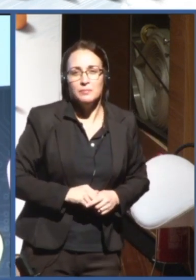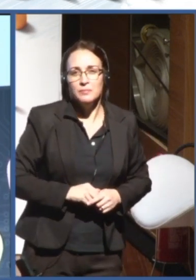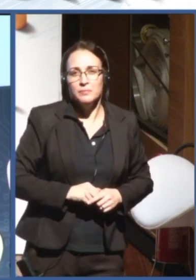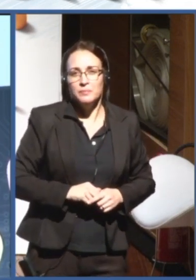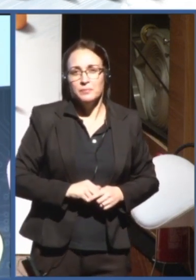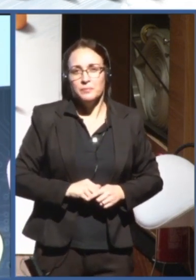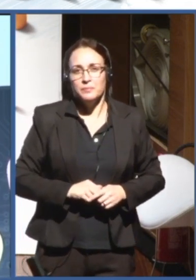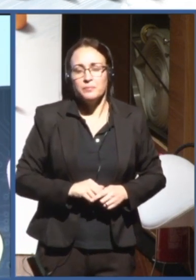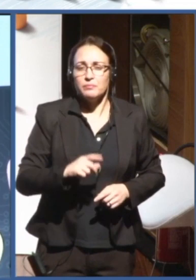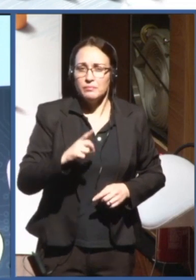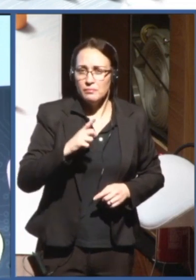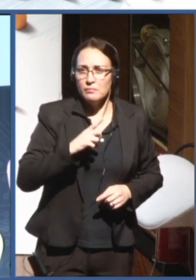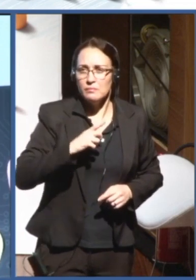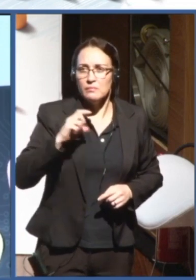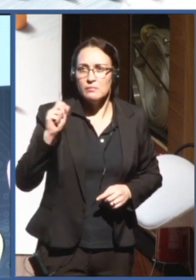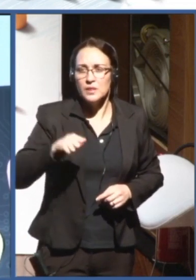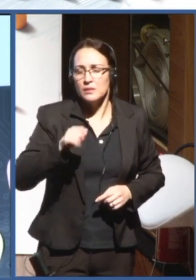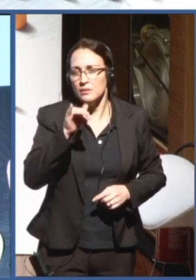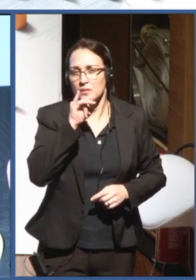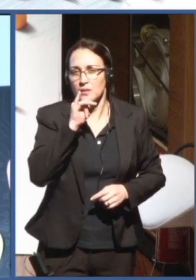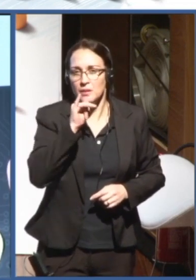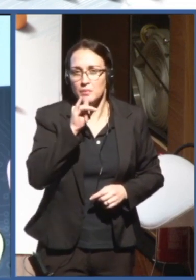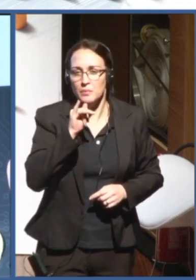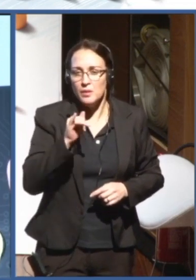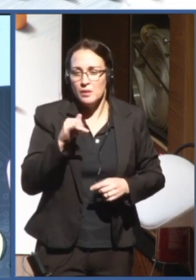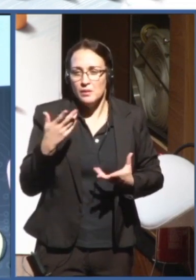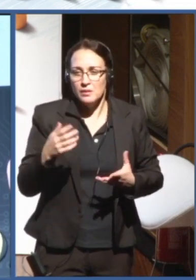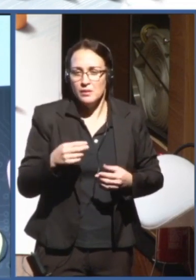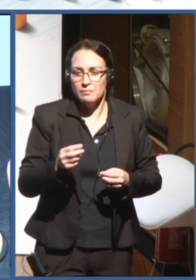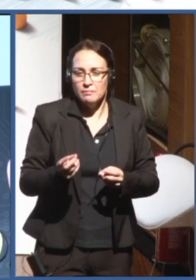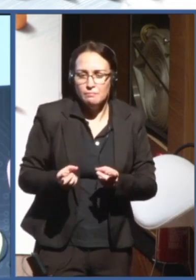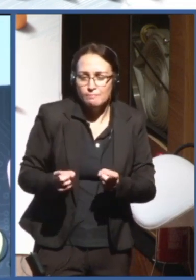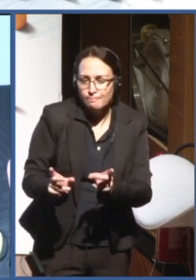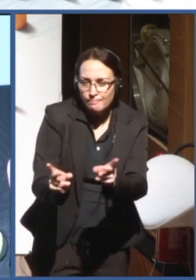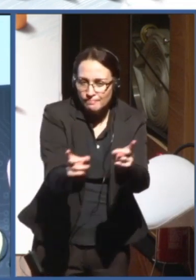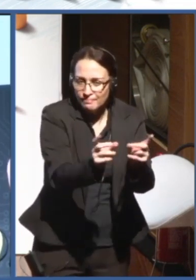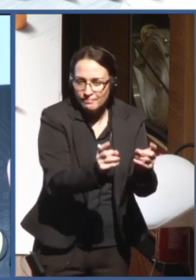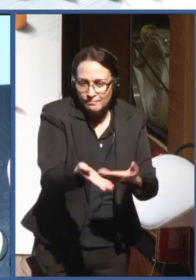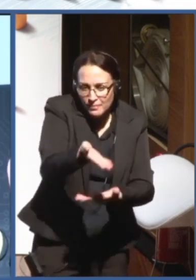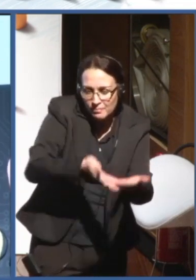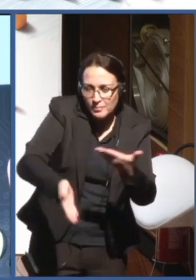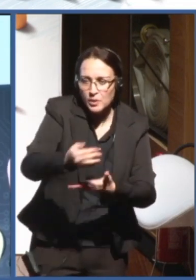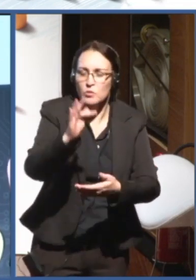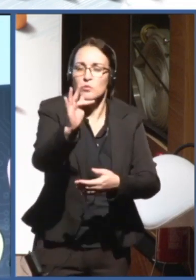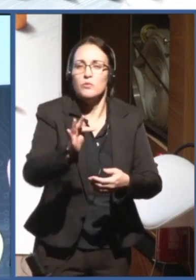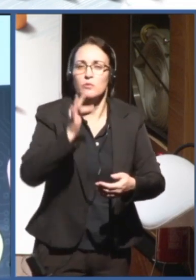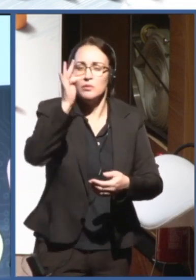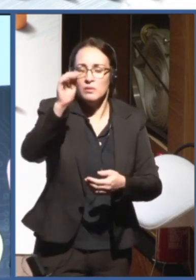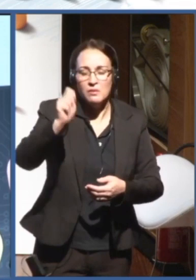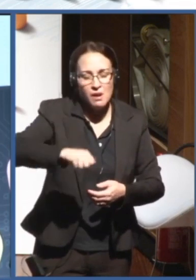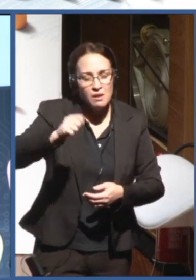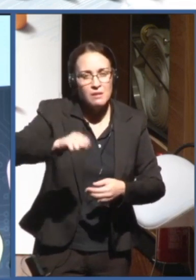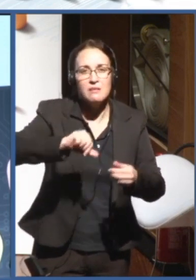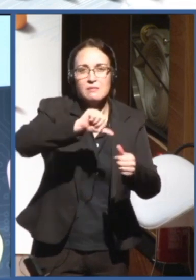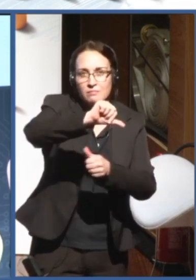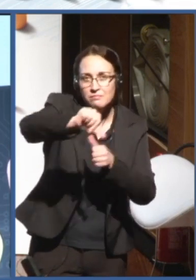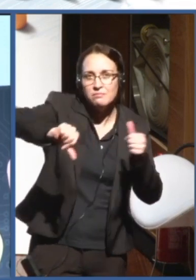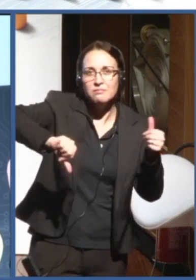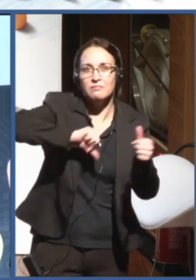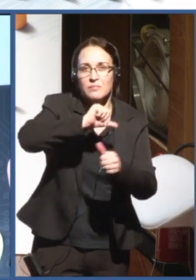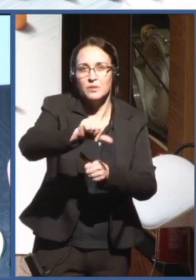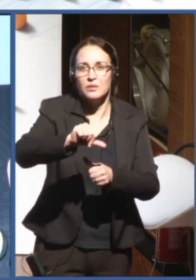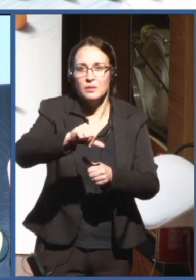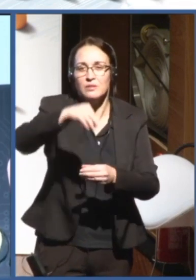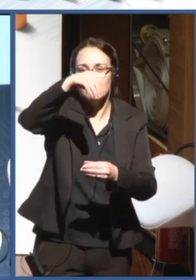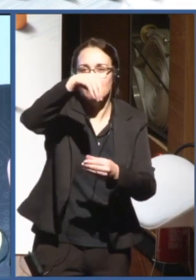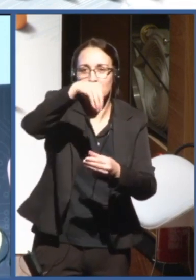could... AI could probably really make a big change in this global labor market while bringing and